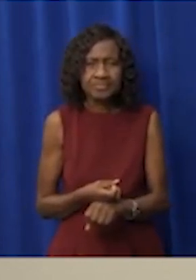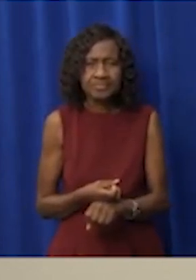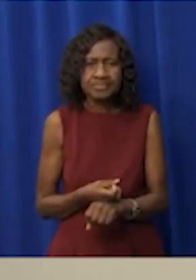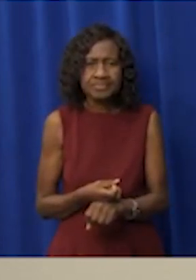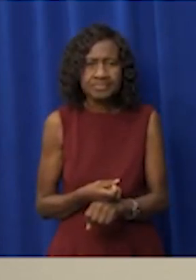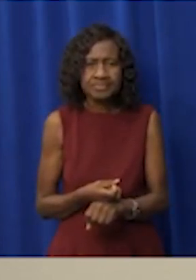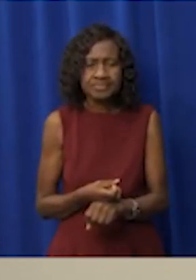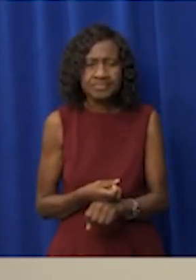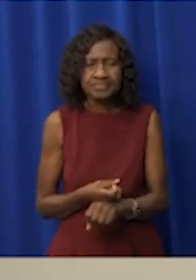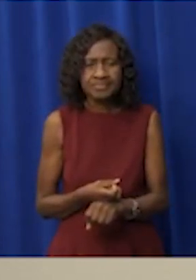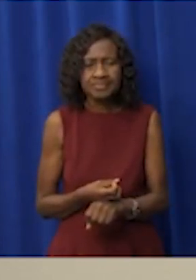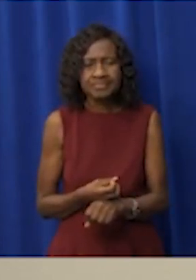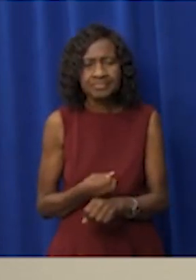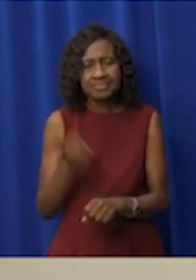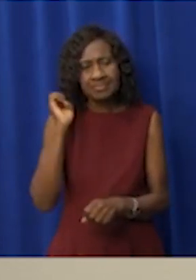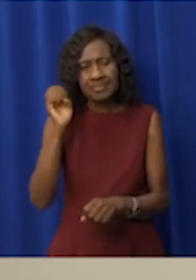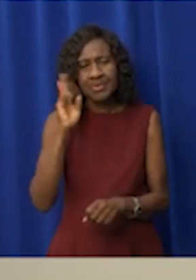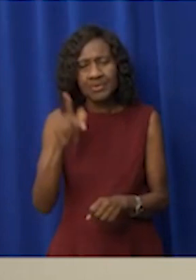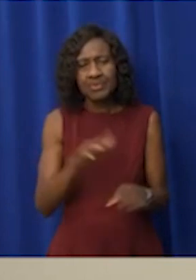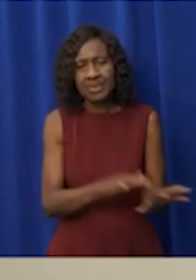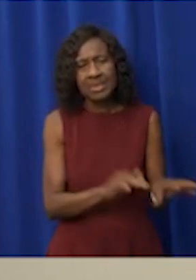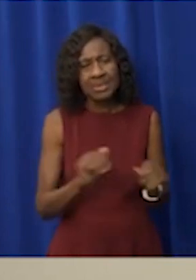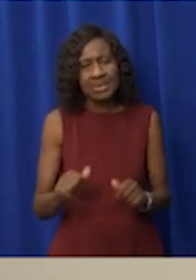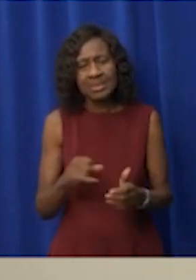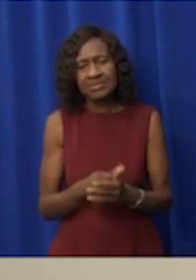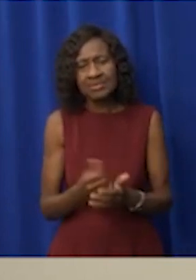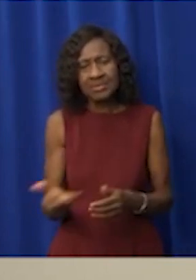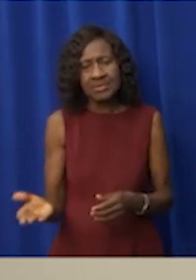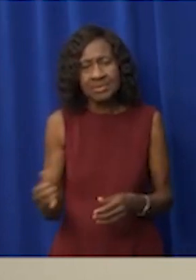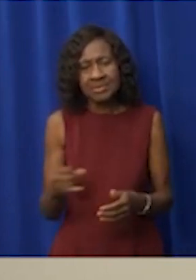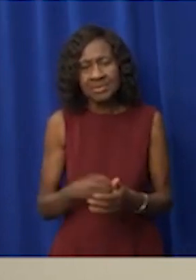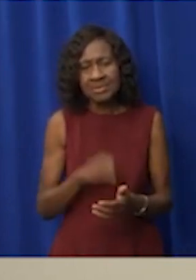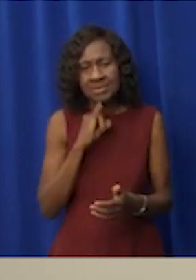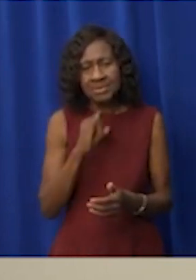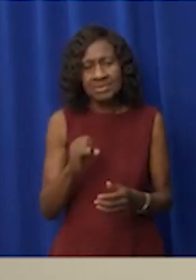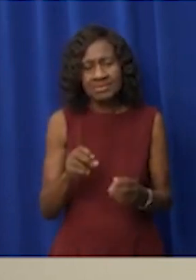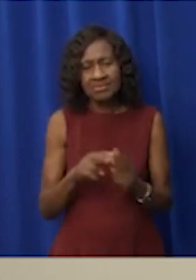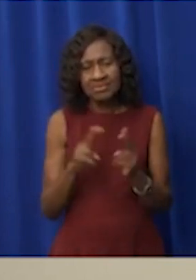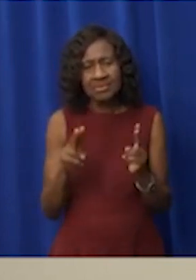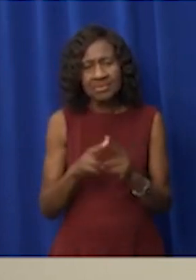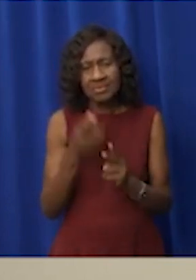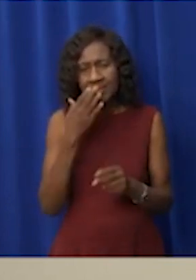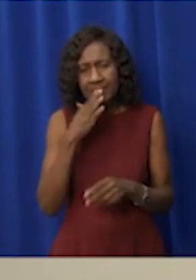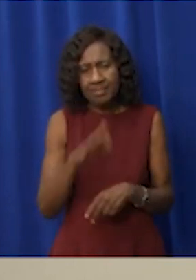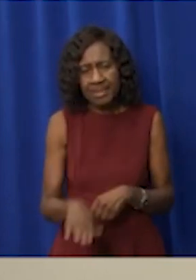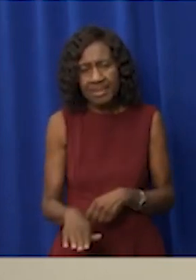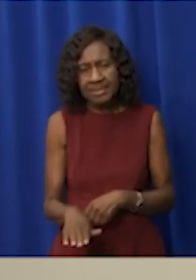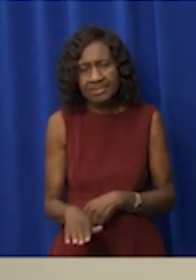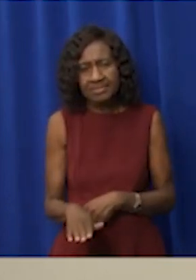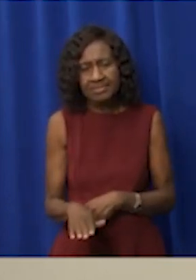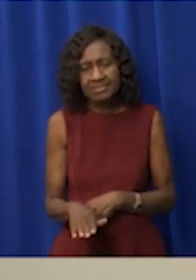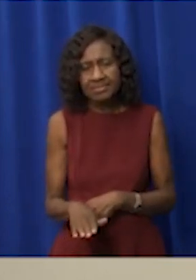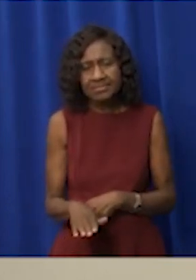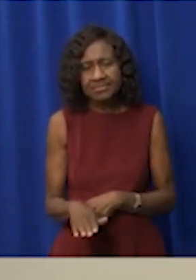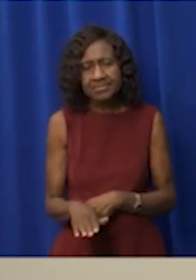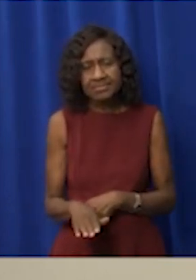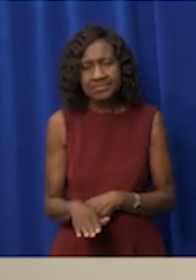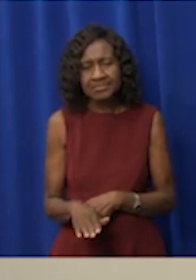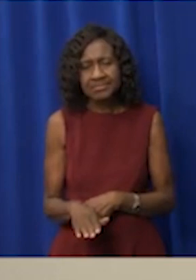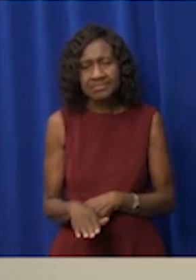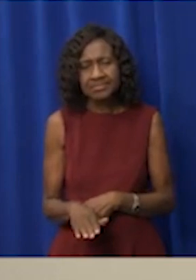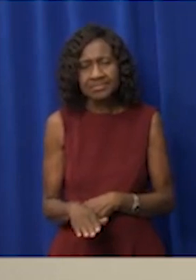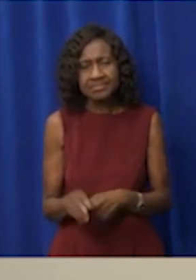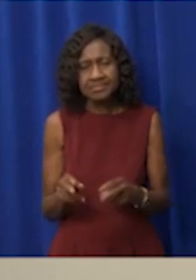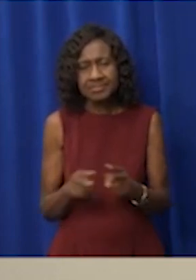I better leave it there. It's just the most disgusting behavior that you could possibly conceive of.